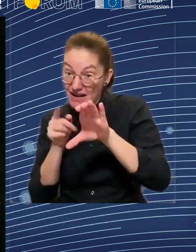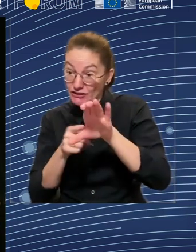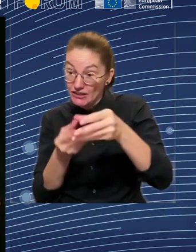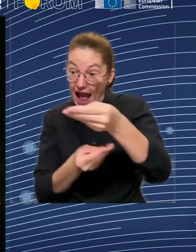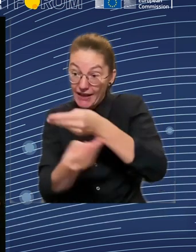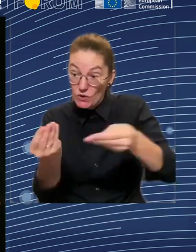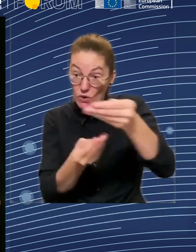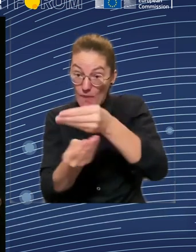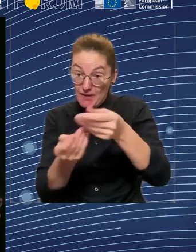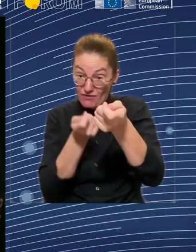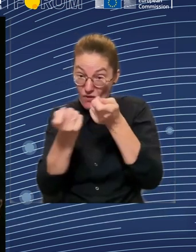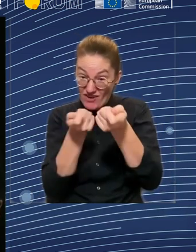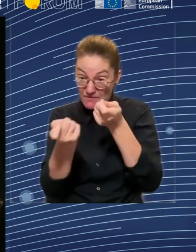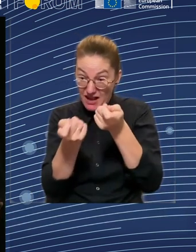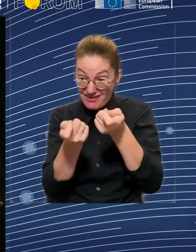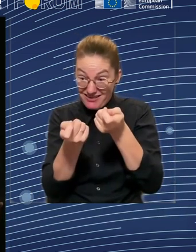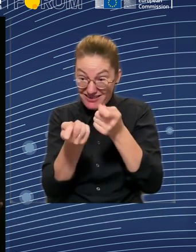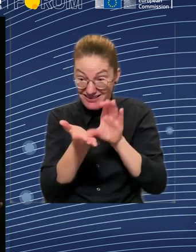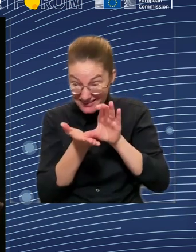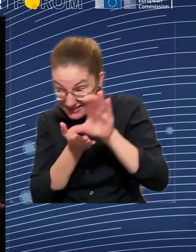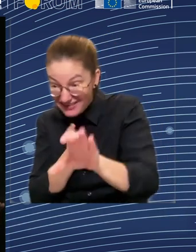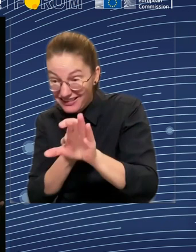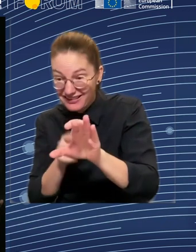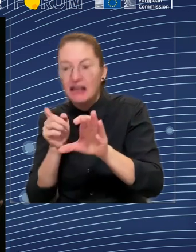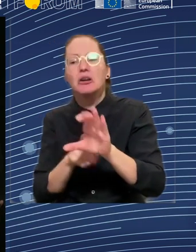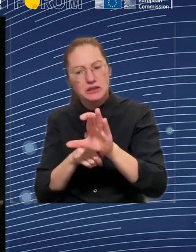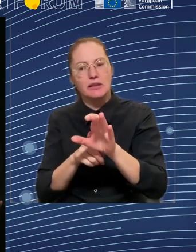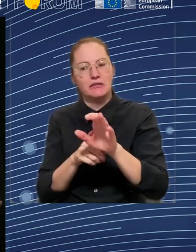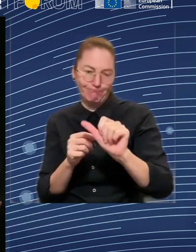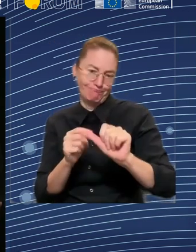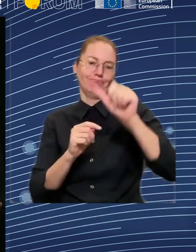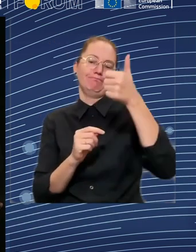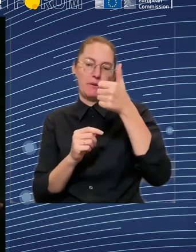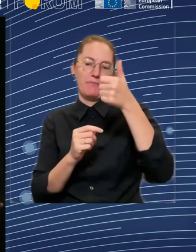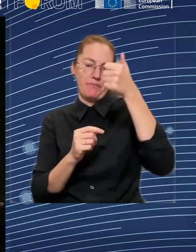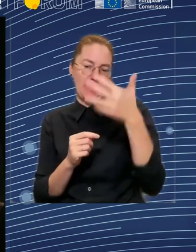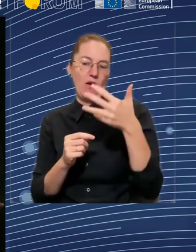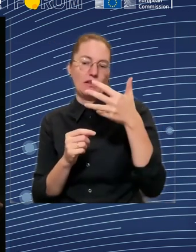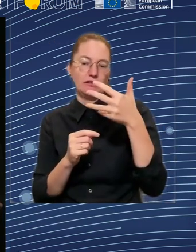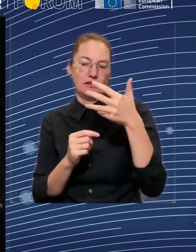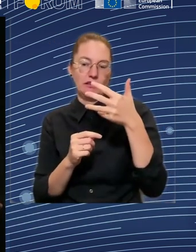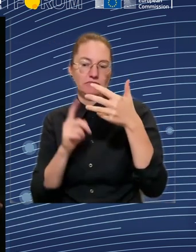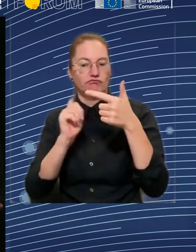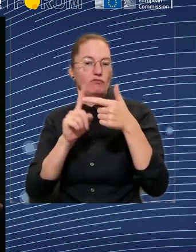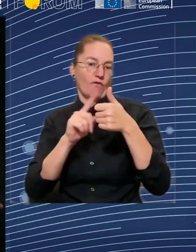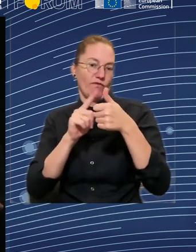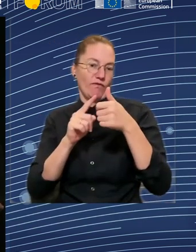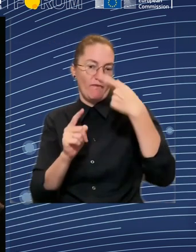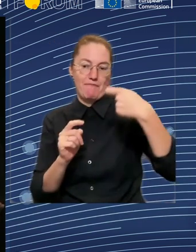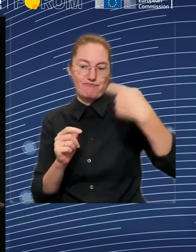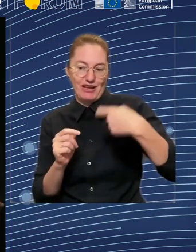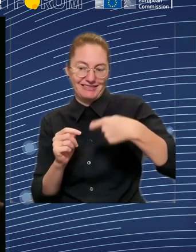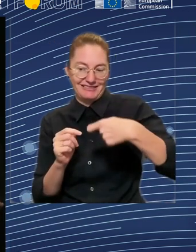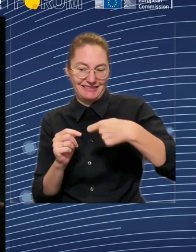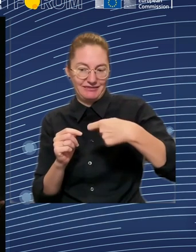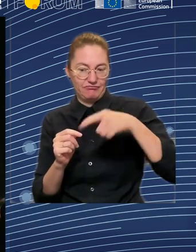the economic governance performances. So, there we have a bold idea, I would say, and a concrete idea. Thank you.